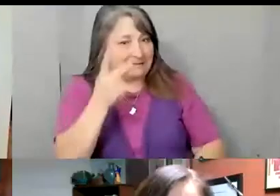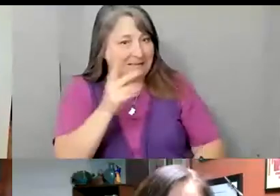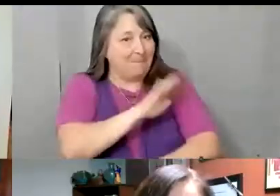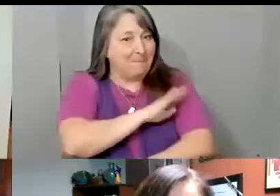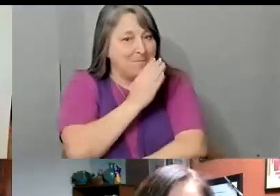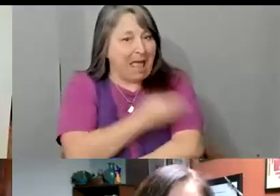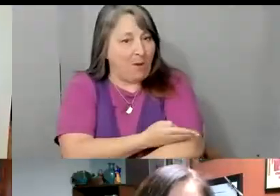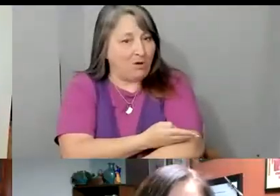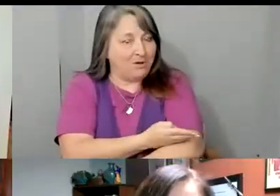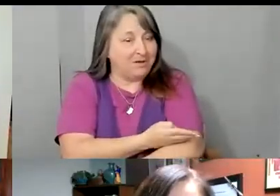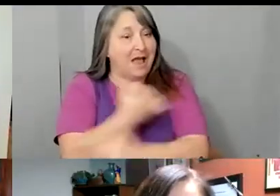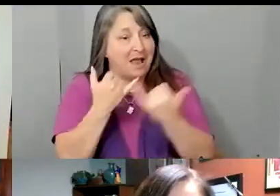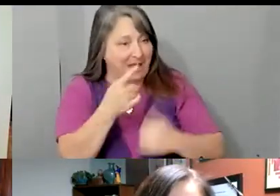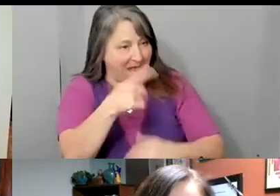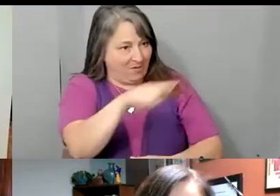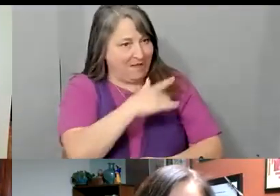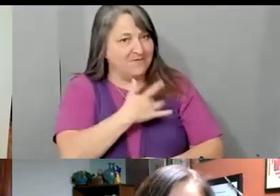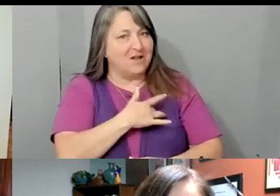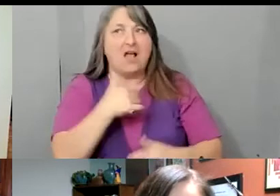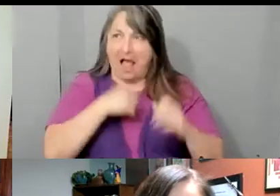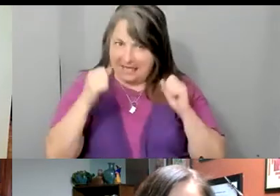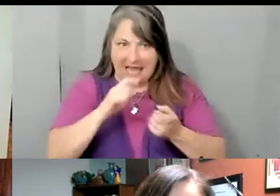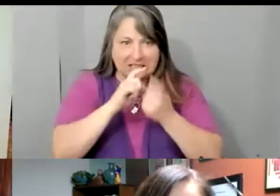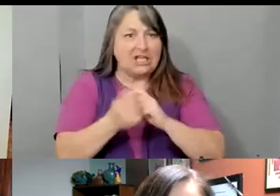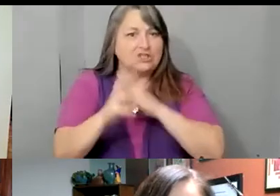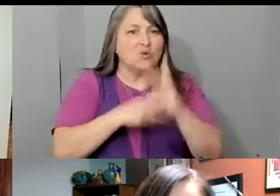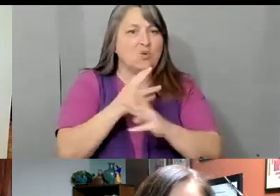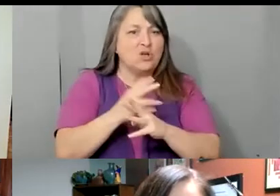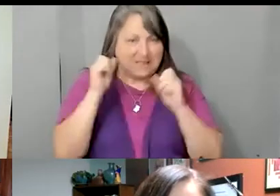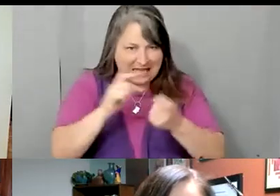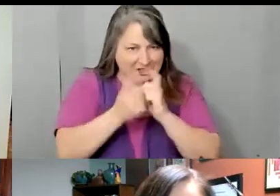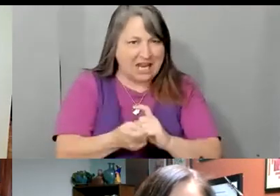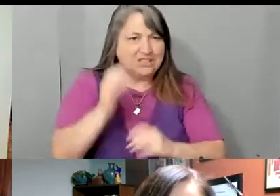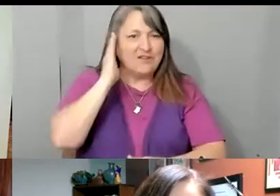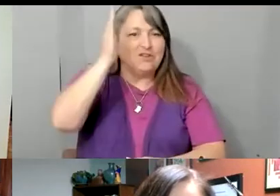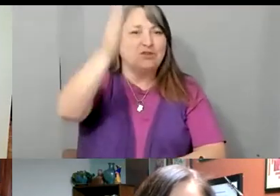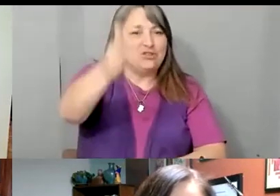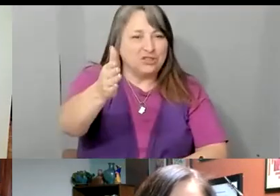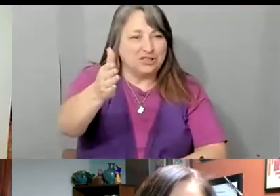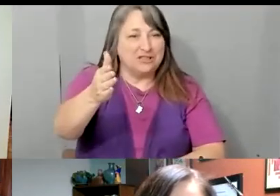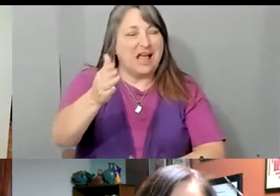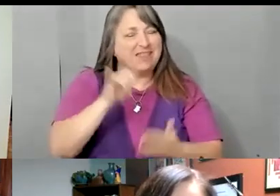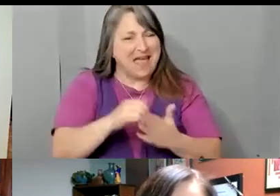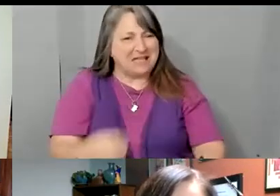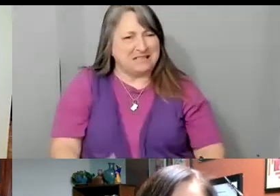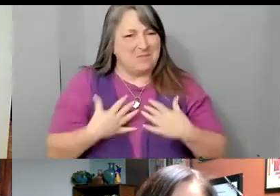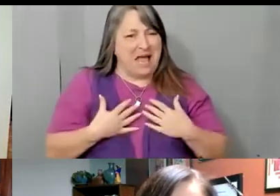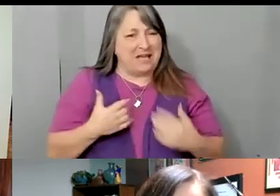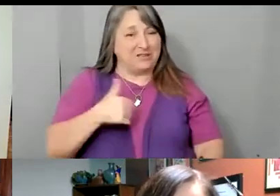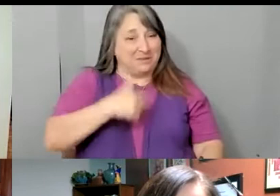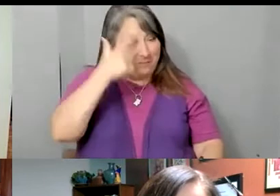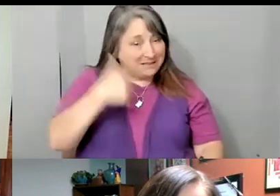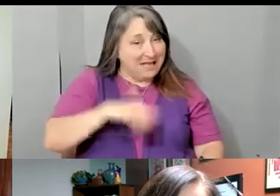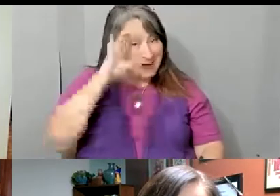pueden cambiar su mundo, su futuro y el camino. Entonces, eso es lo que me inspira a mí, porque yo sé que para mí, ellos, esa